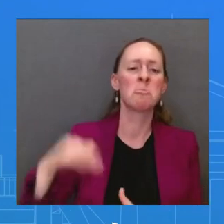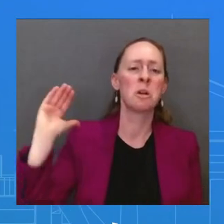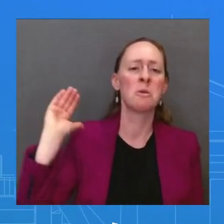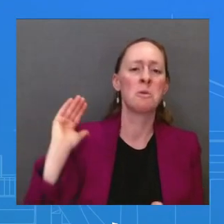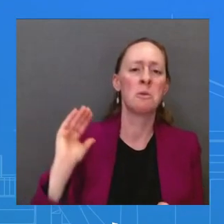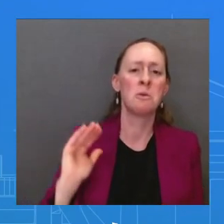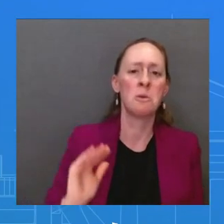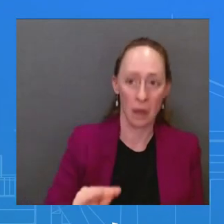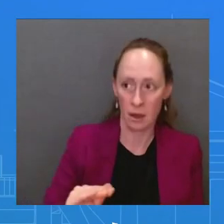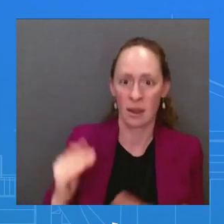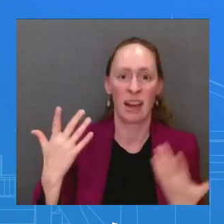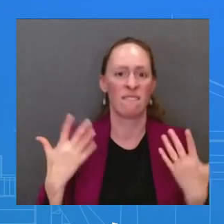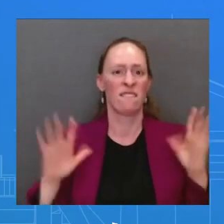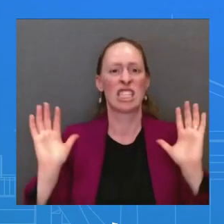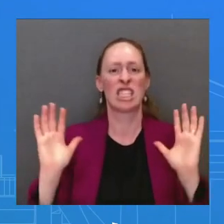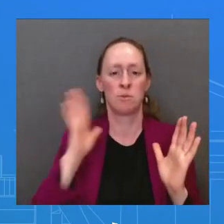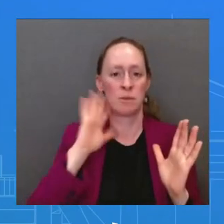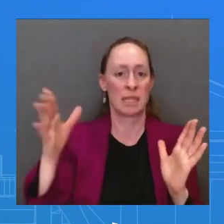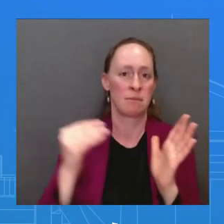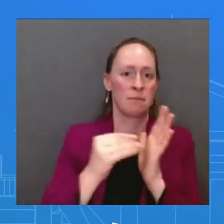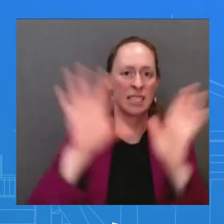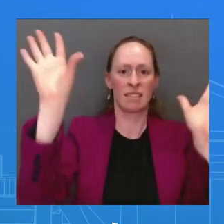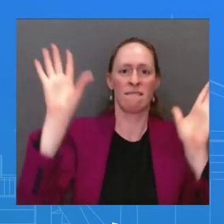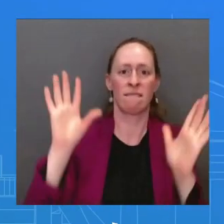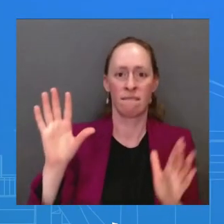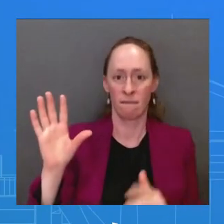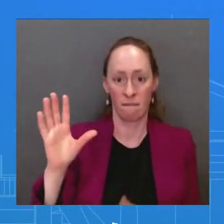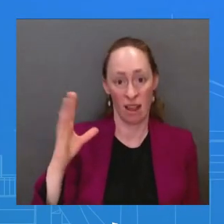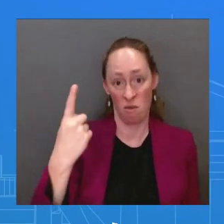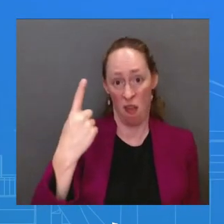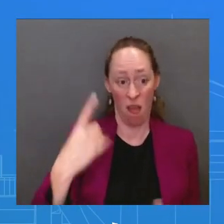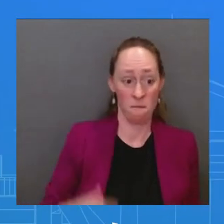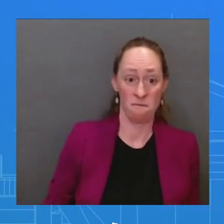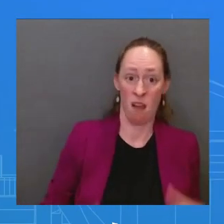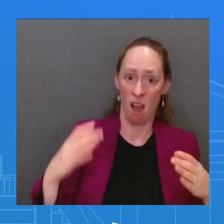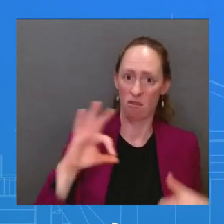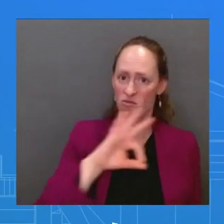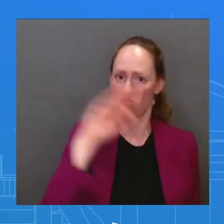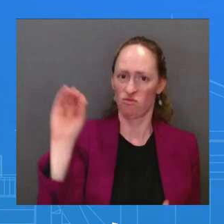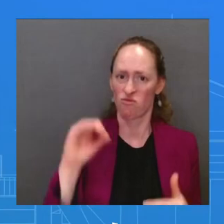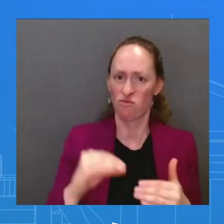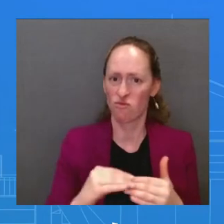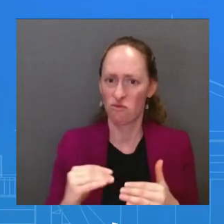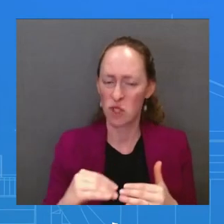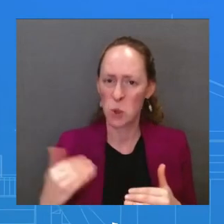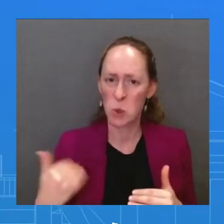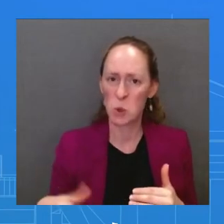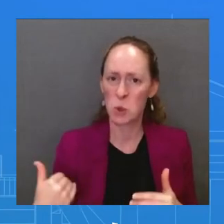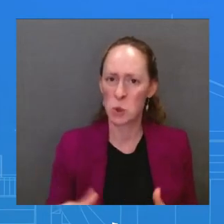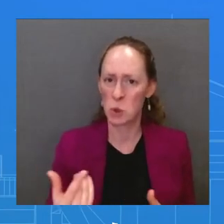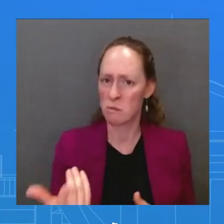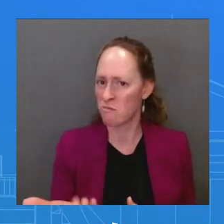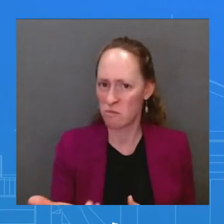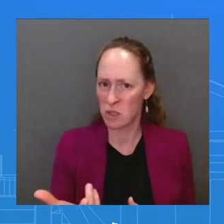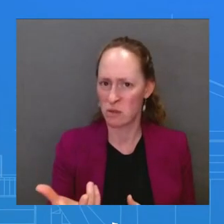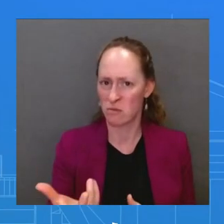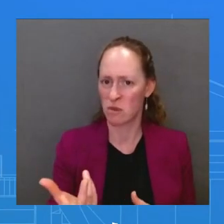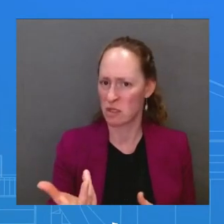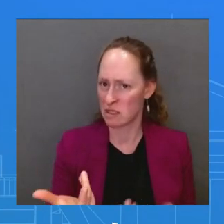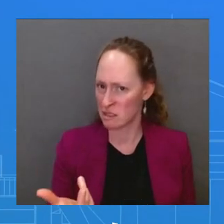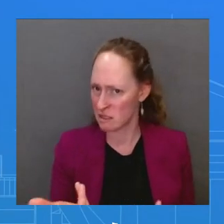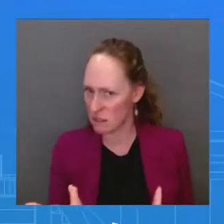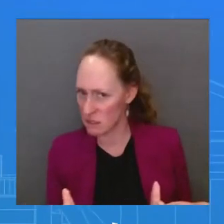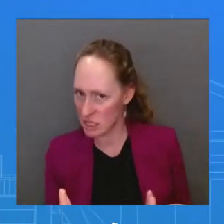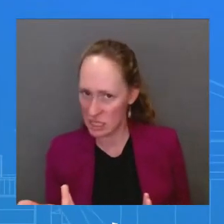up the ante for meeting with the Saudis at four, like the G20, where you want to do big things with PMs as you mentioned? MR.